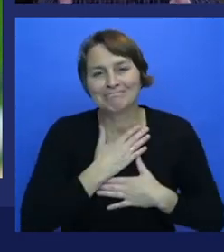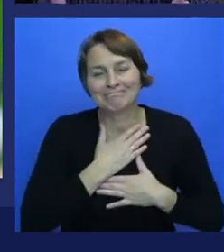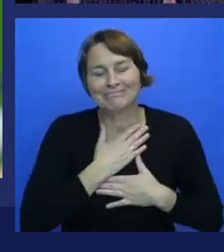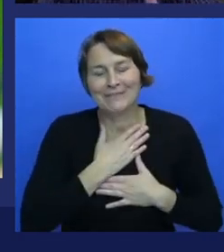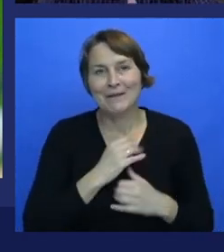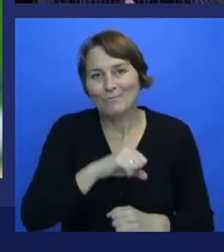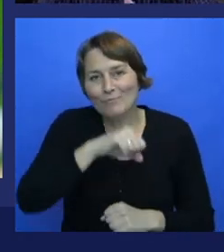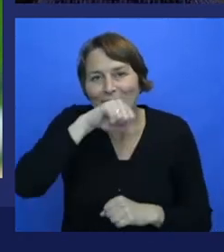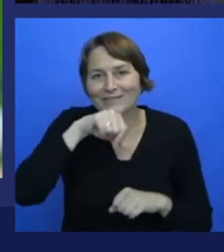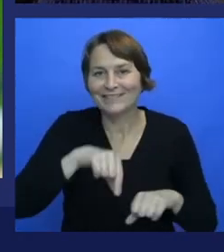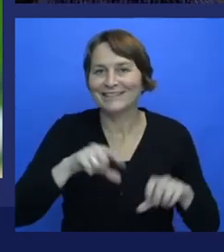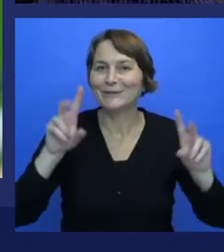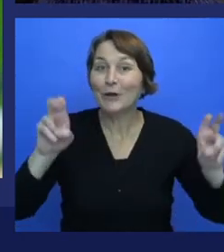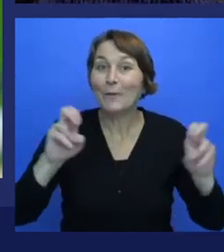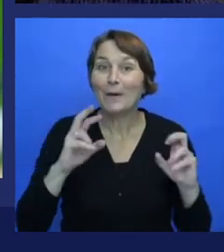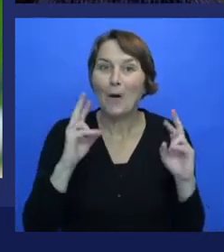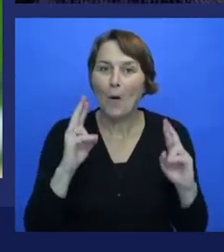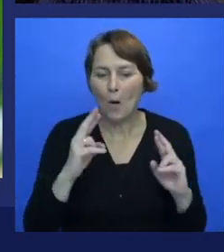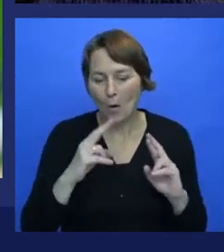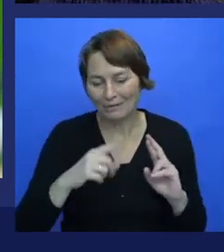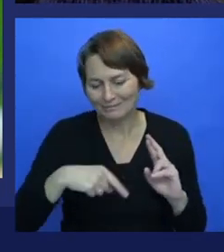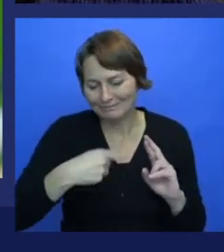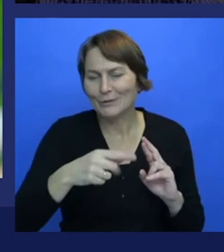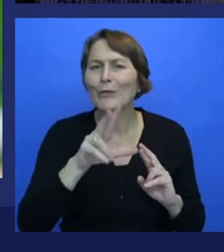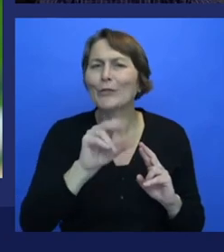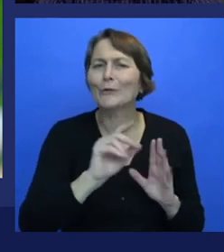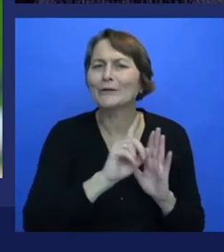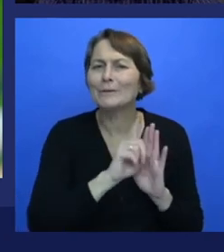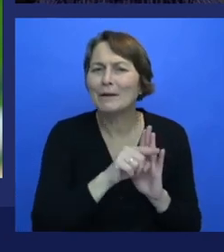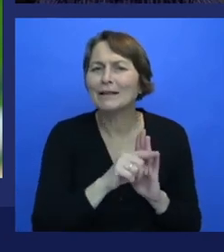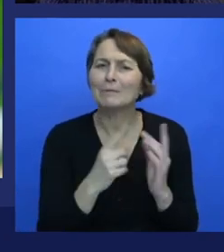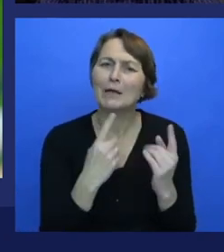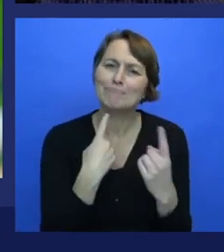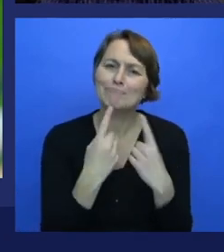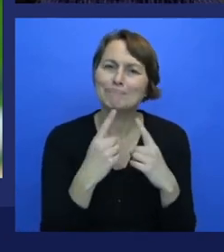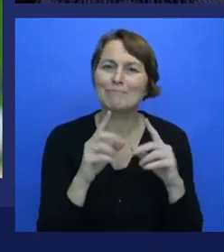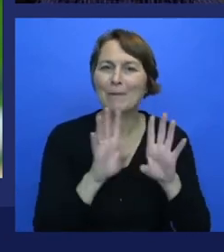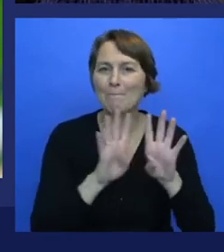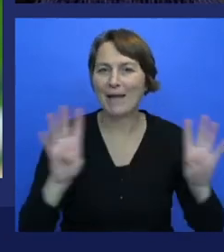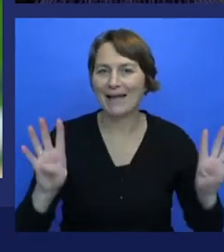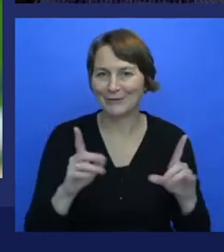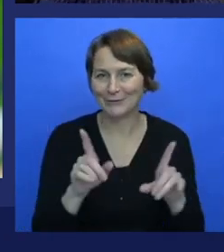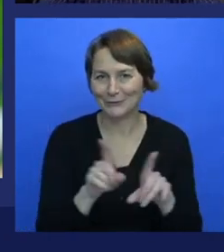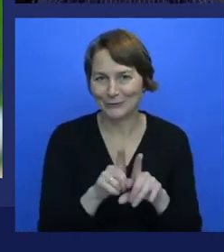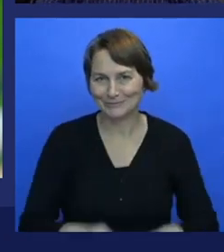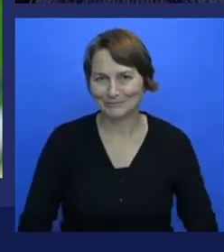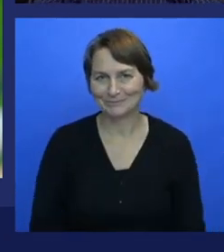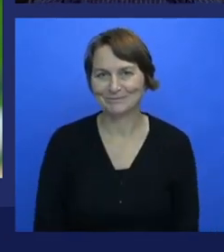And I'm hoping to stick around for the next half hour or so and be part of the panel coming up. I'm hoping to and be